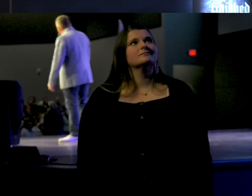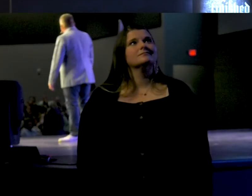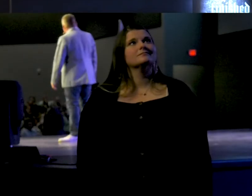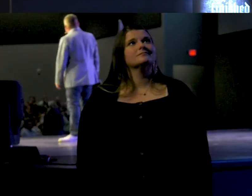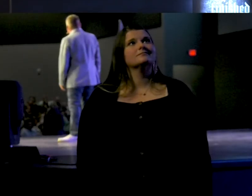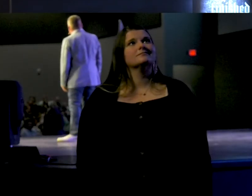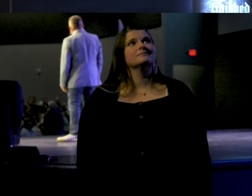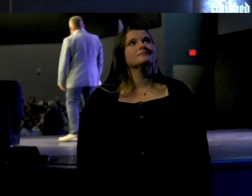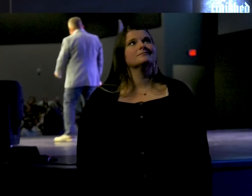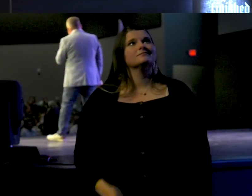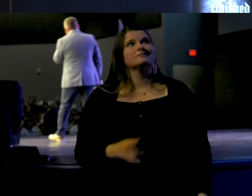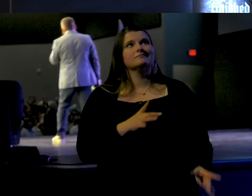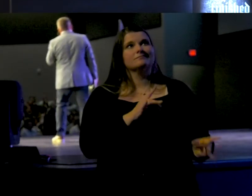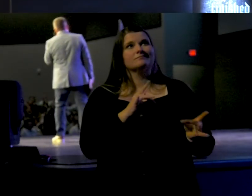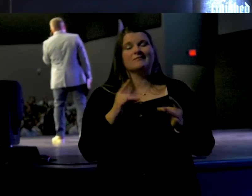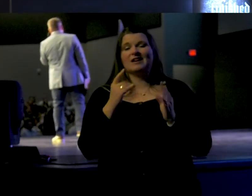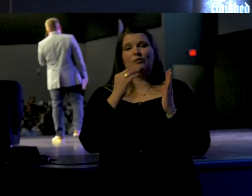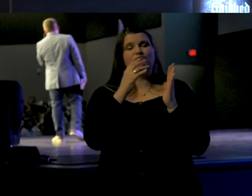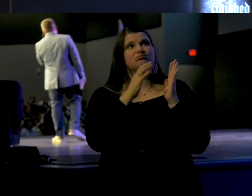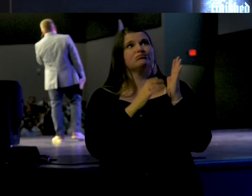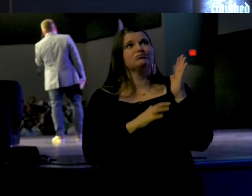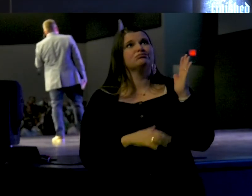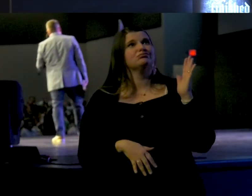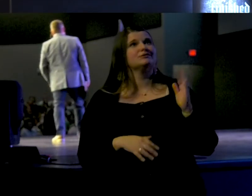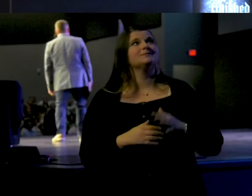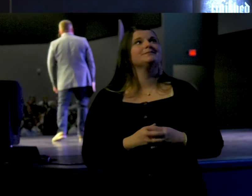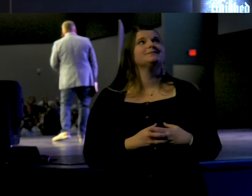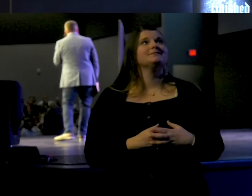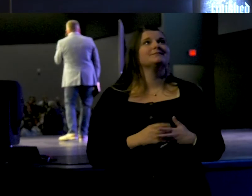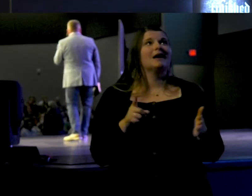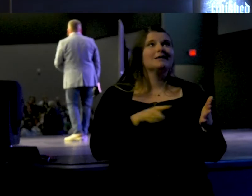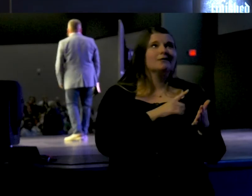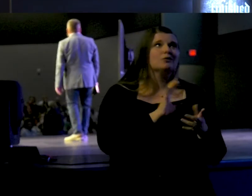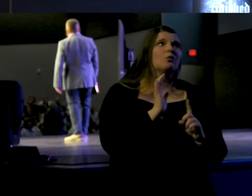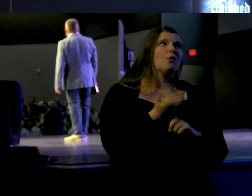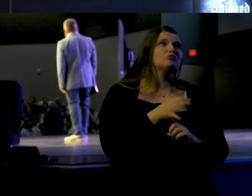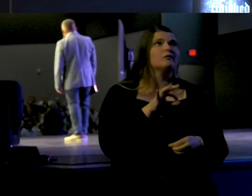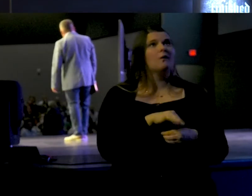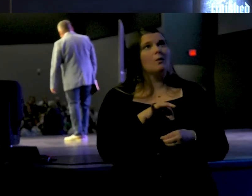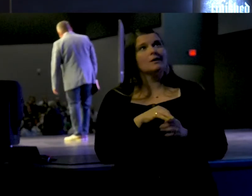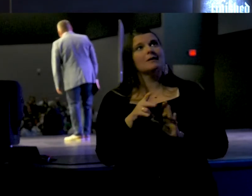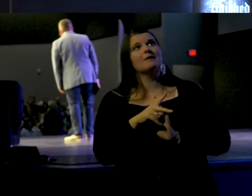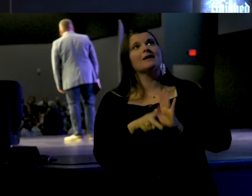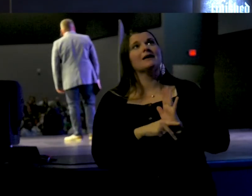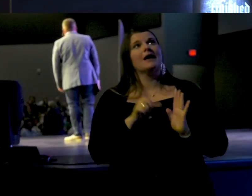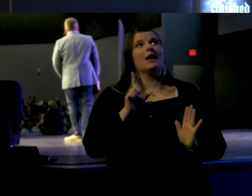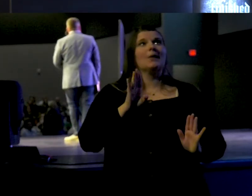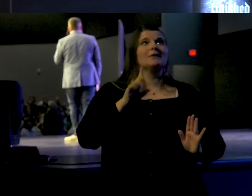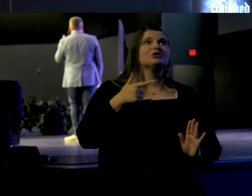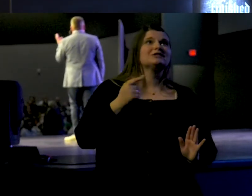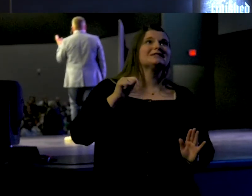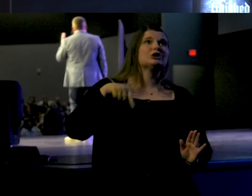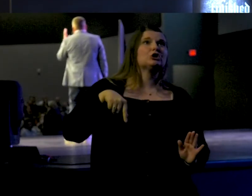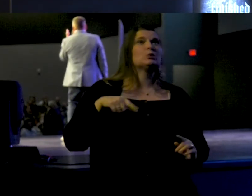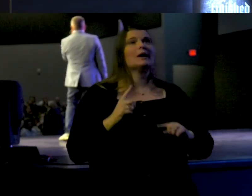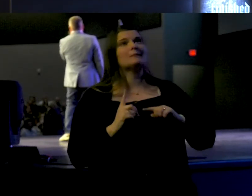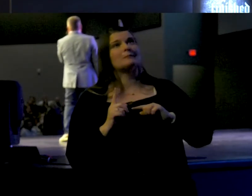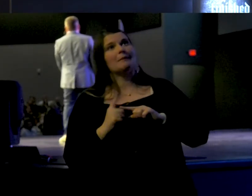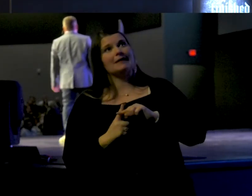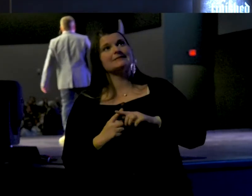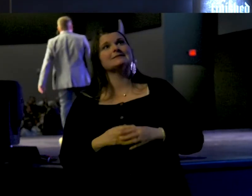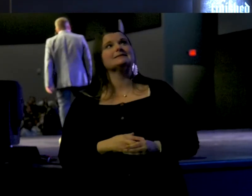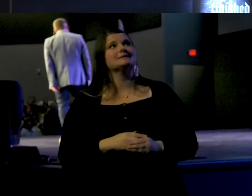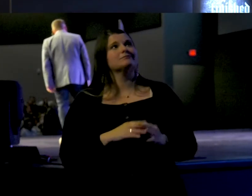shootings, the list goes on, cancel culture, socialist agenda, voting policies, the LBGTQ plus agenda,